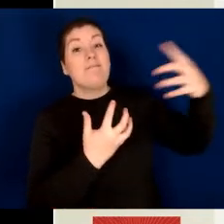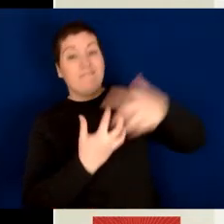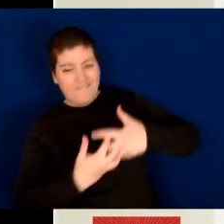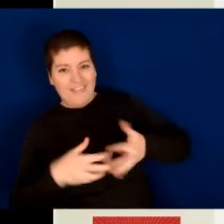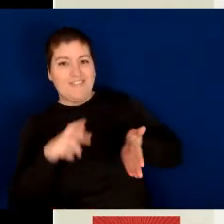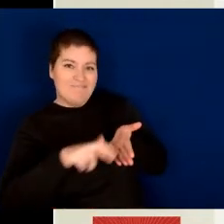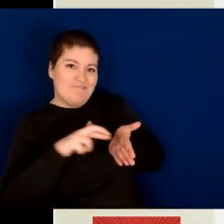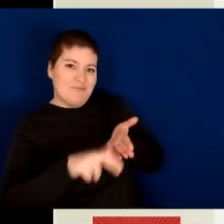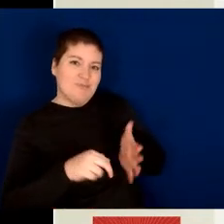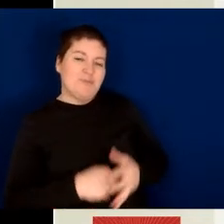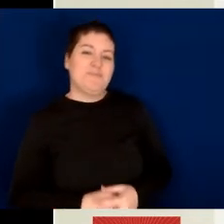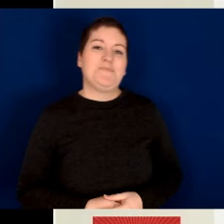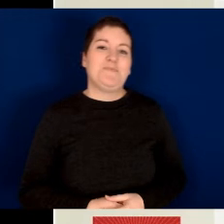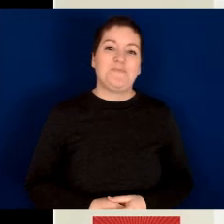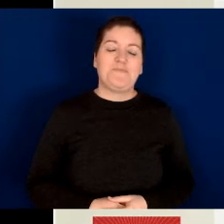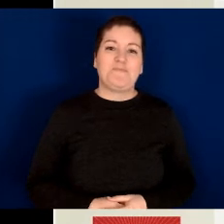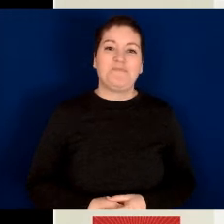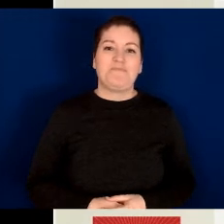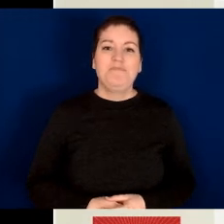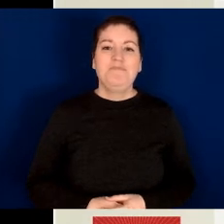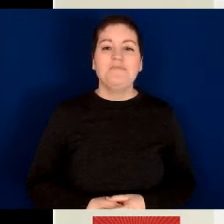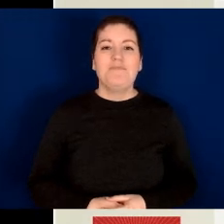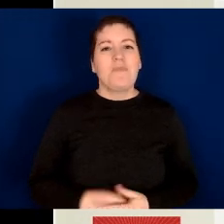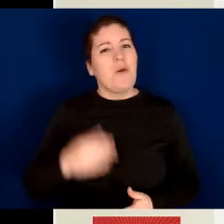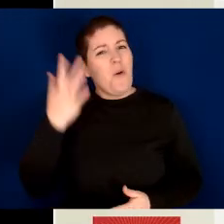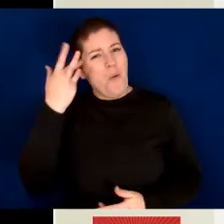assess or evaluate it.